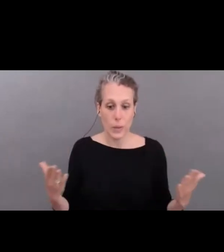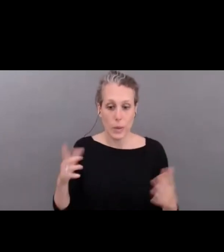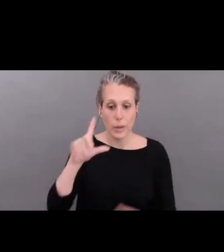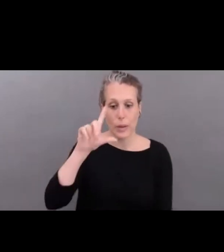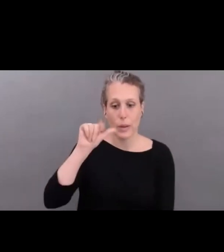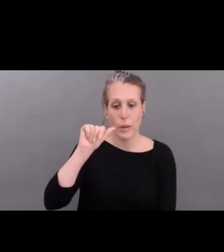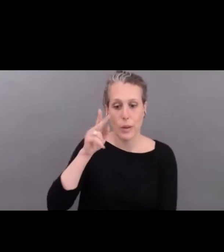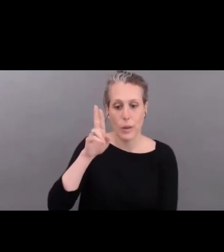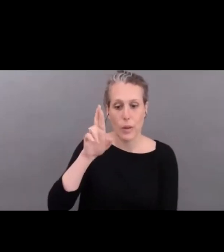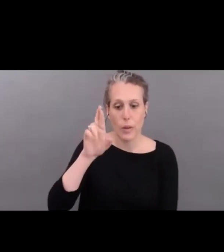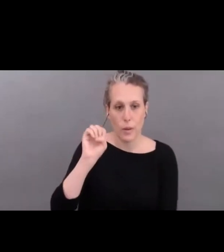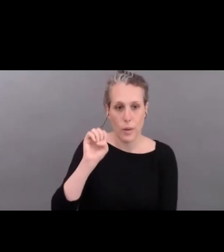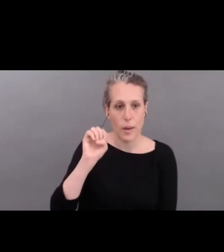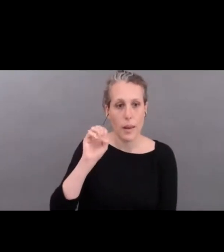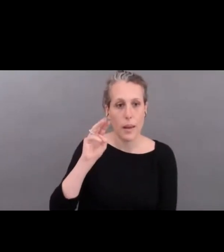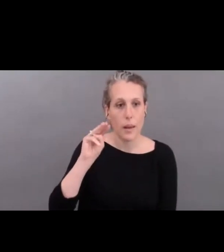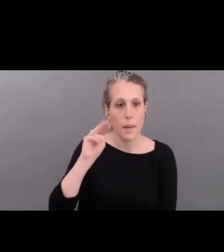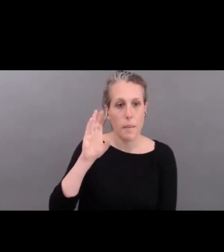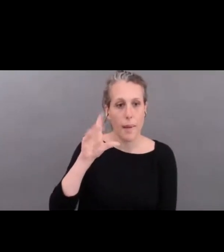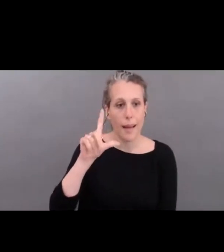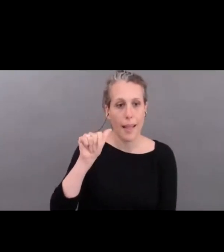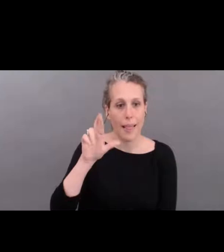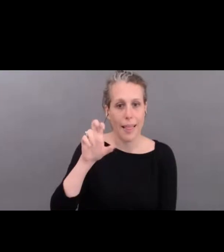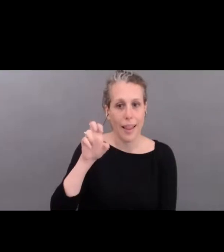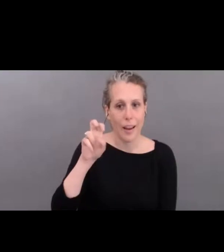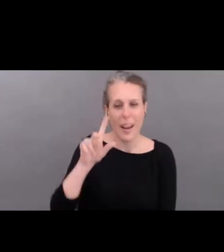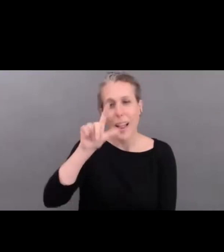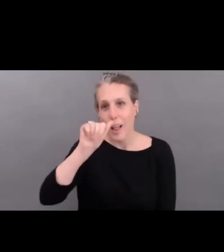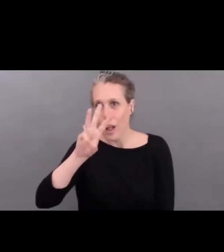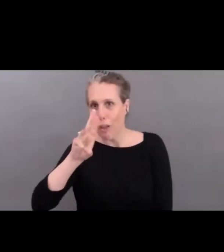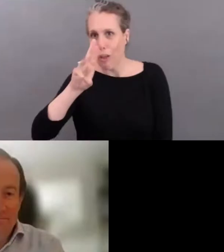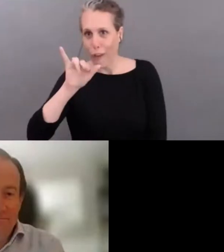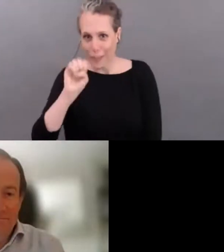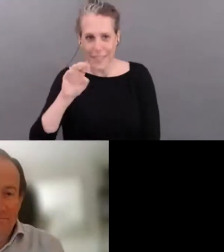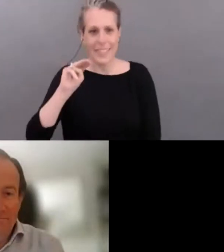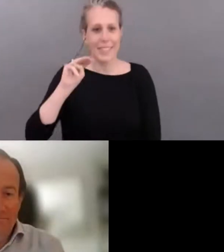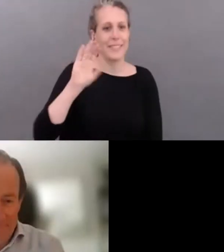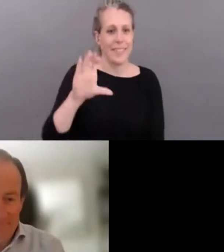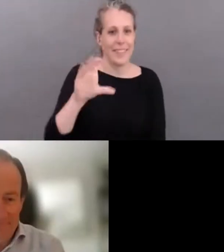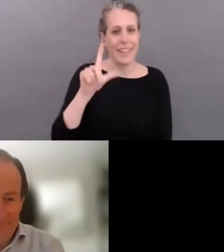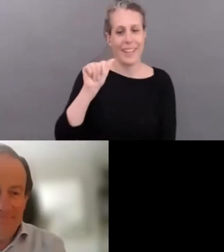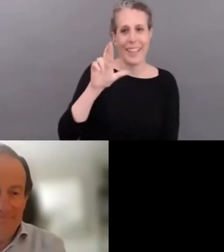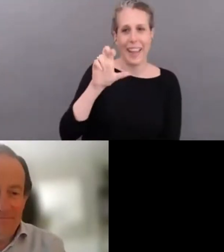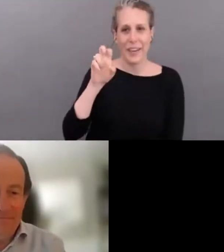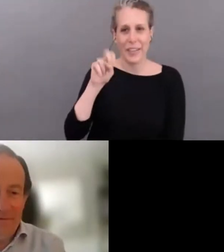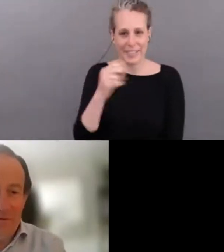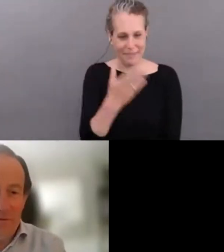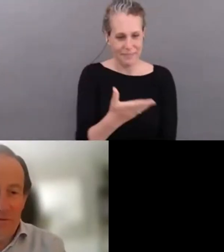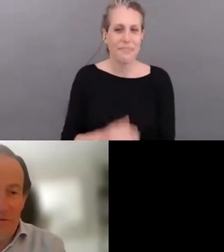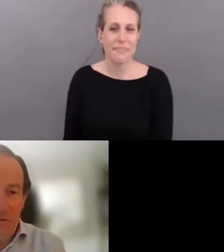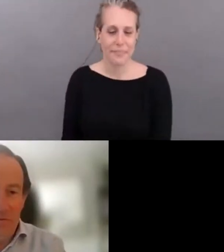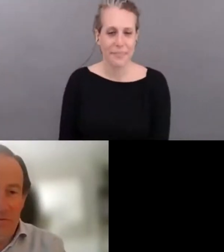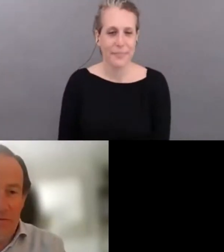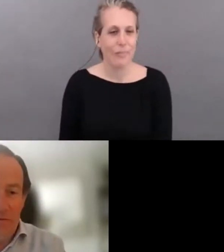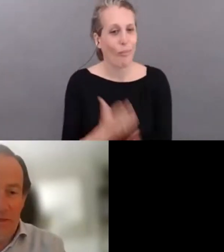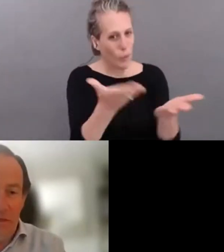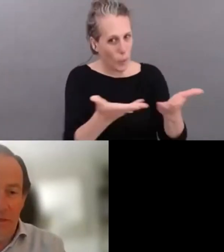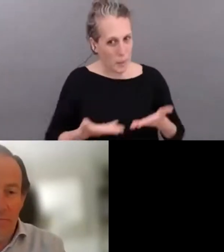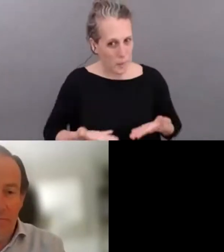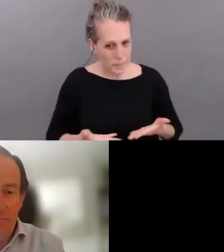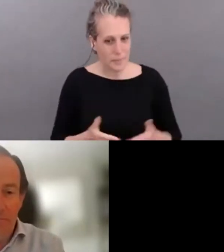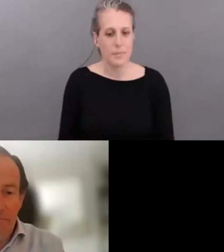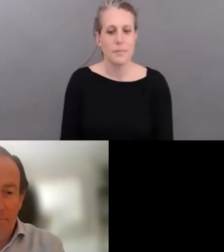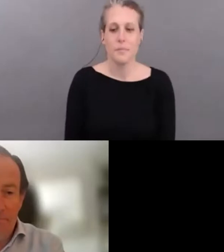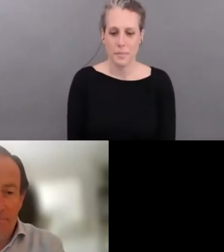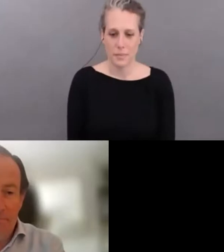must be here yeah hi welcome um